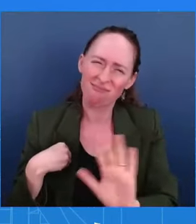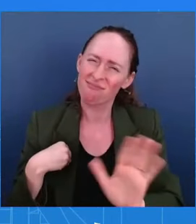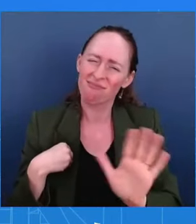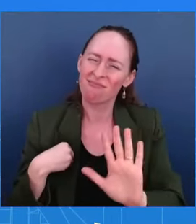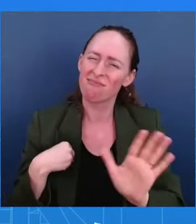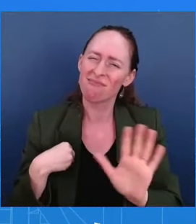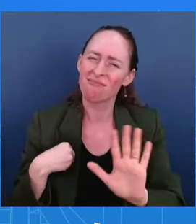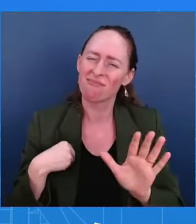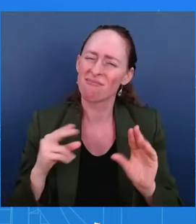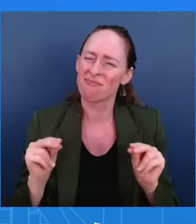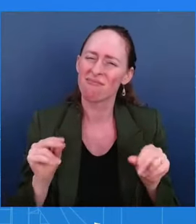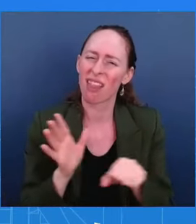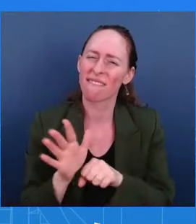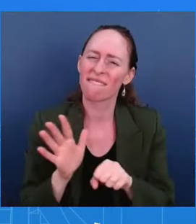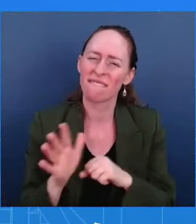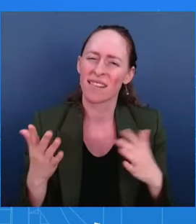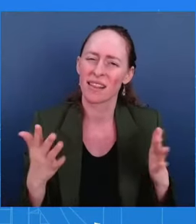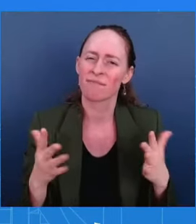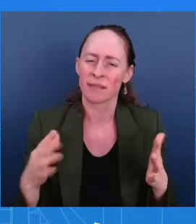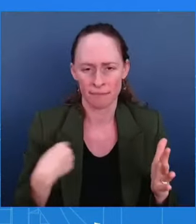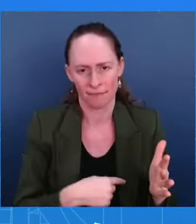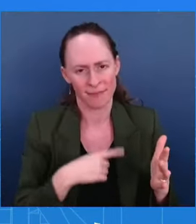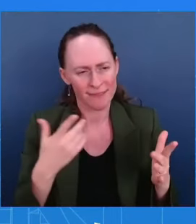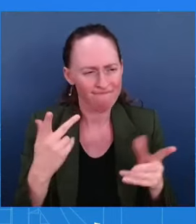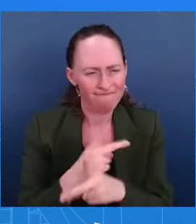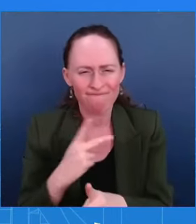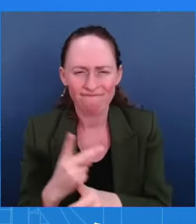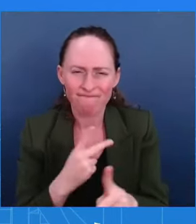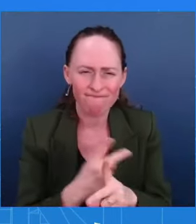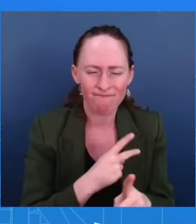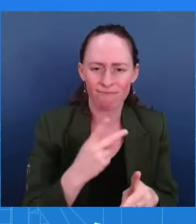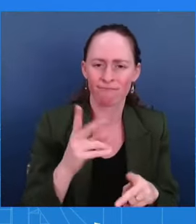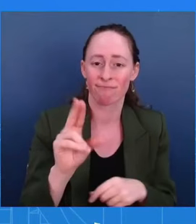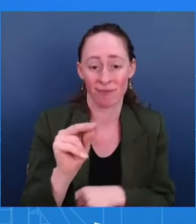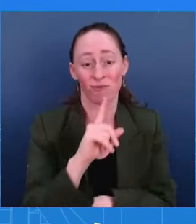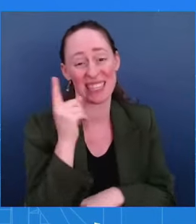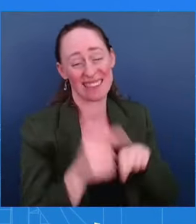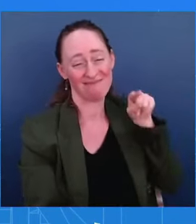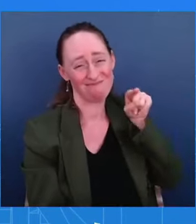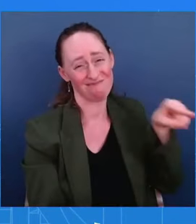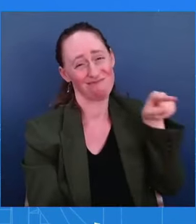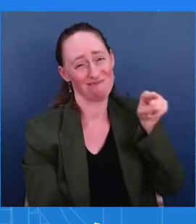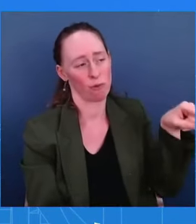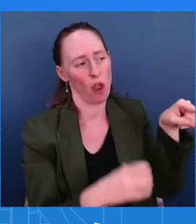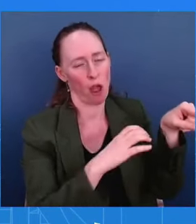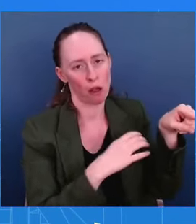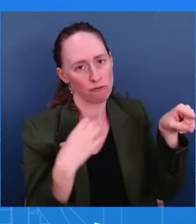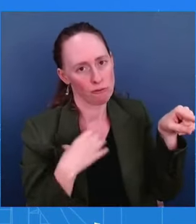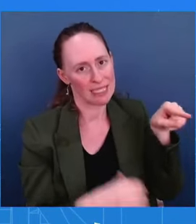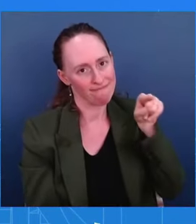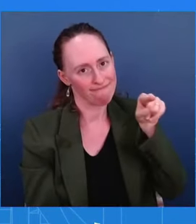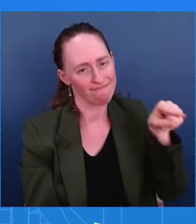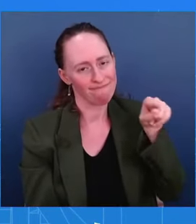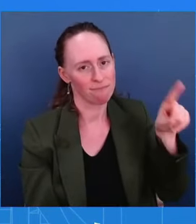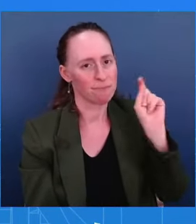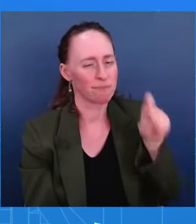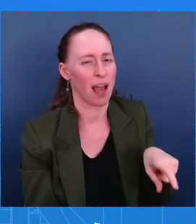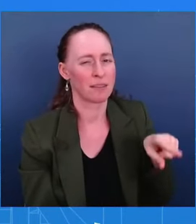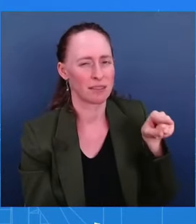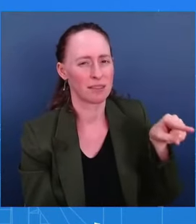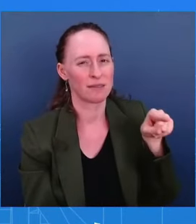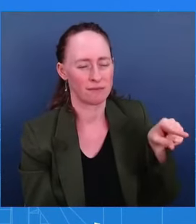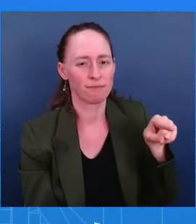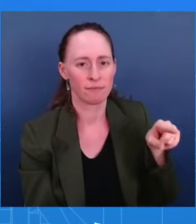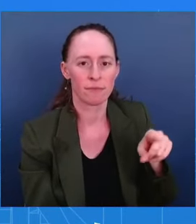is on the other side of Pennsylvania. Congress has to continue to do the work to stop this and that means we need laws. need